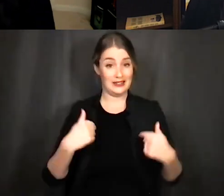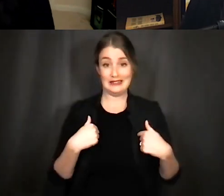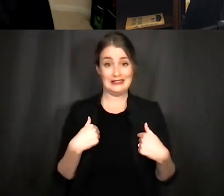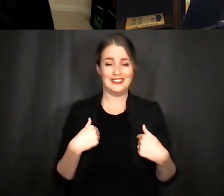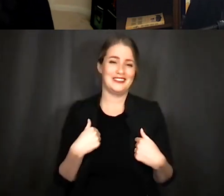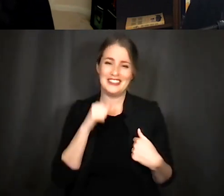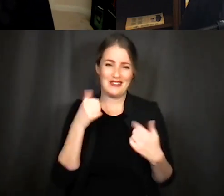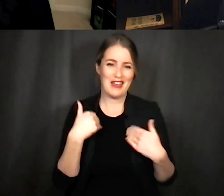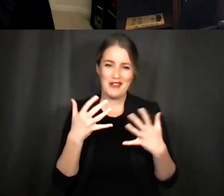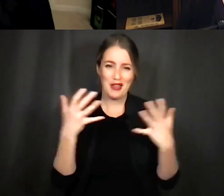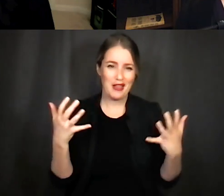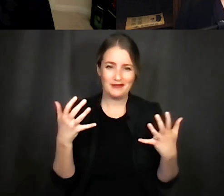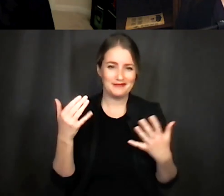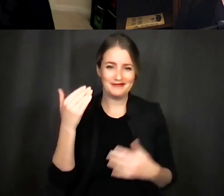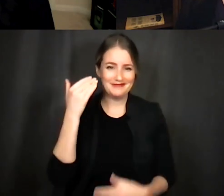of comment on it